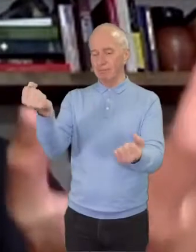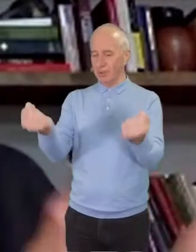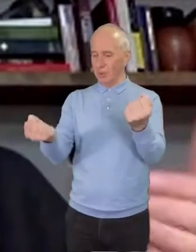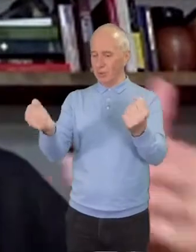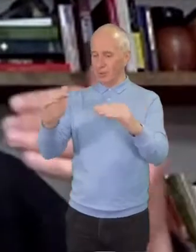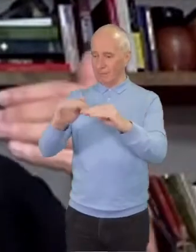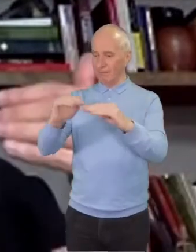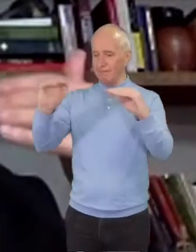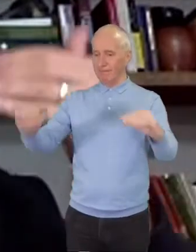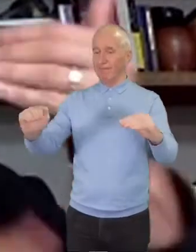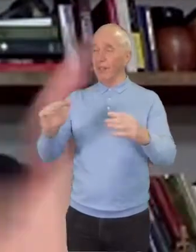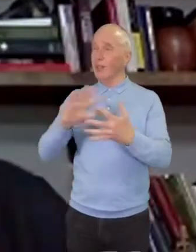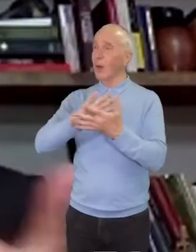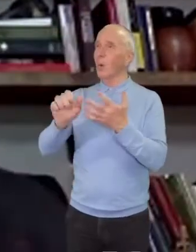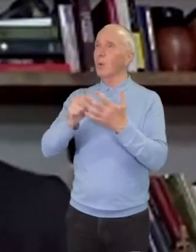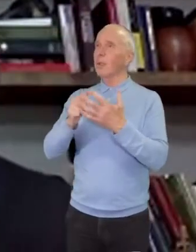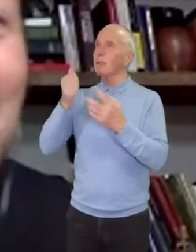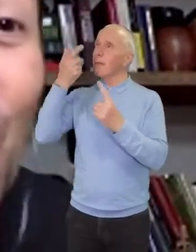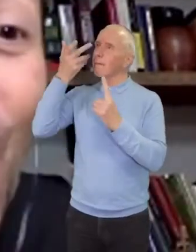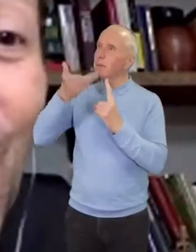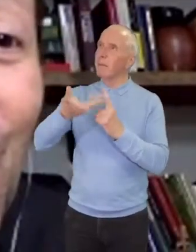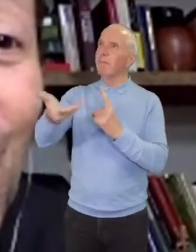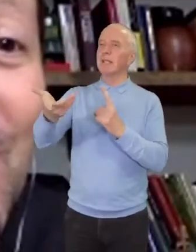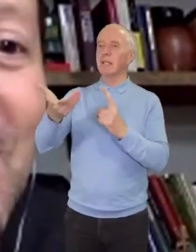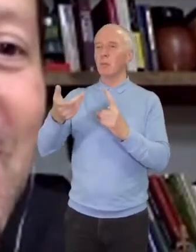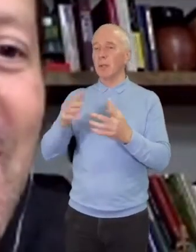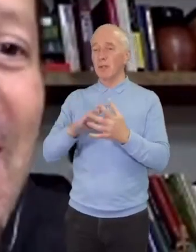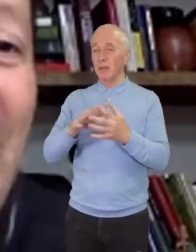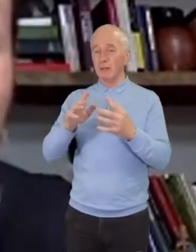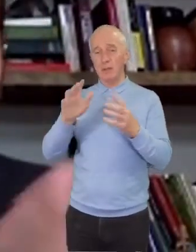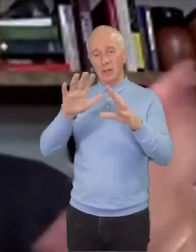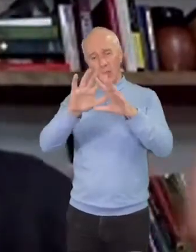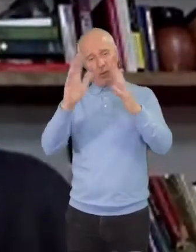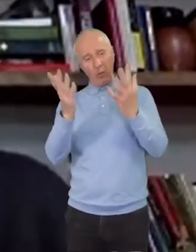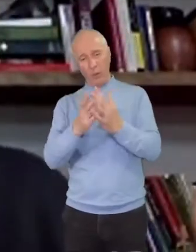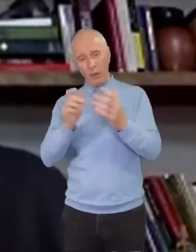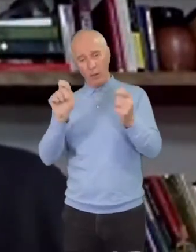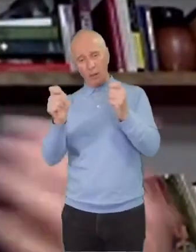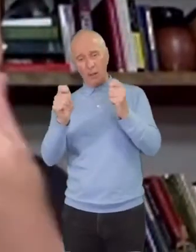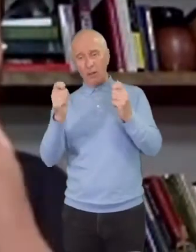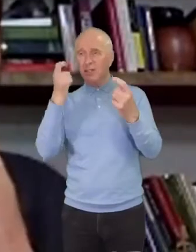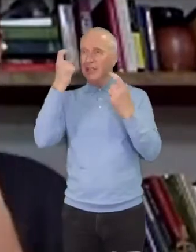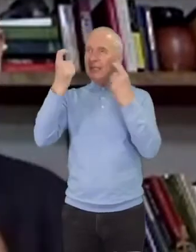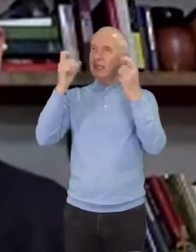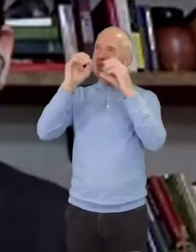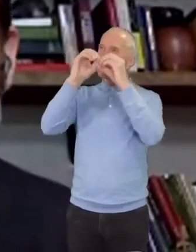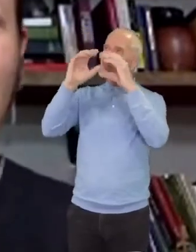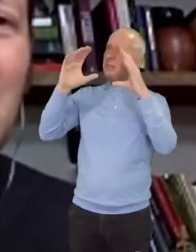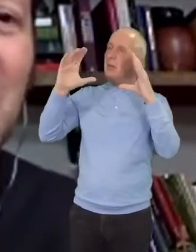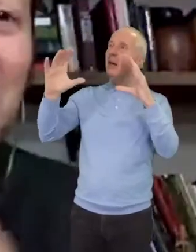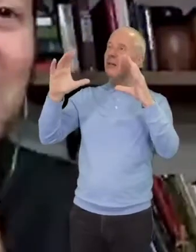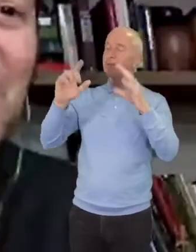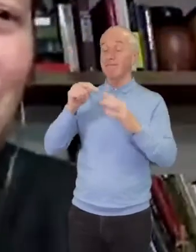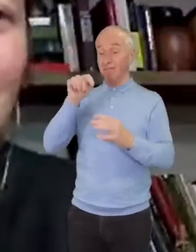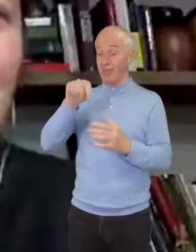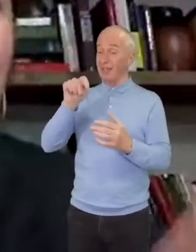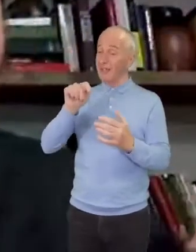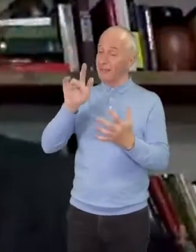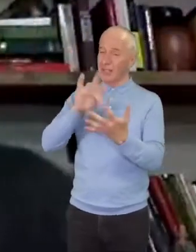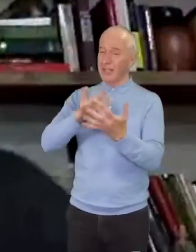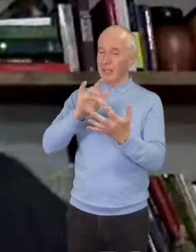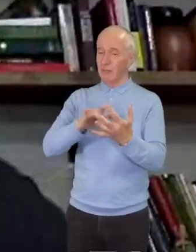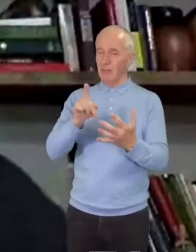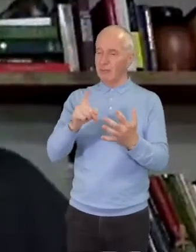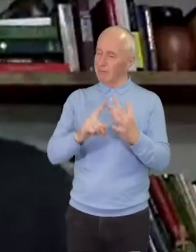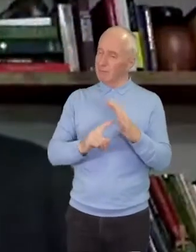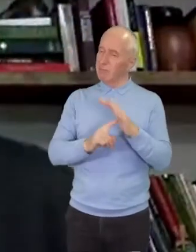prophetic work of reimagining the world. And I think that's one of the central calls of this story